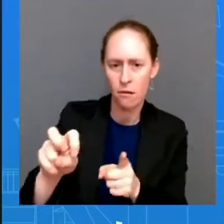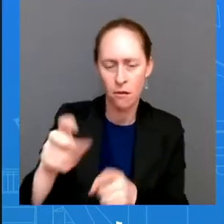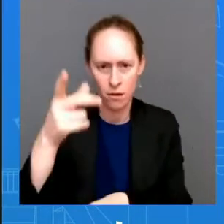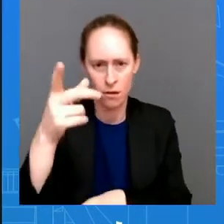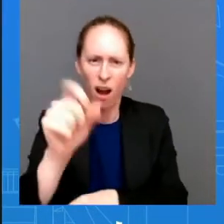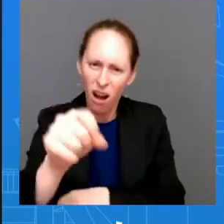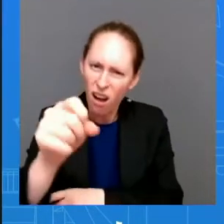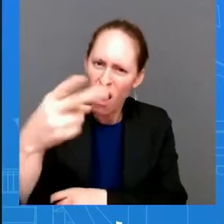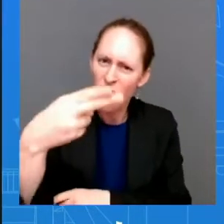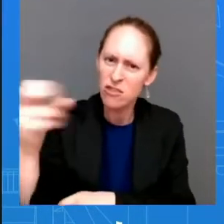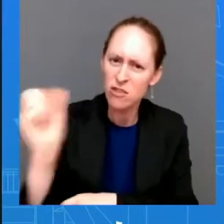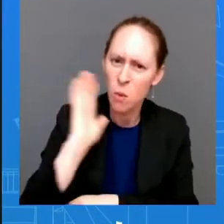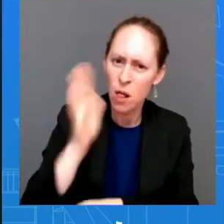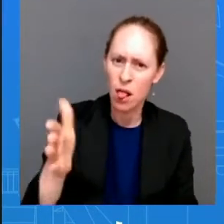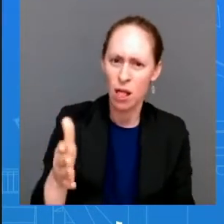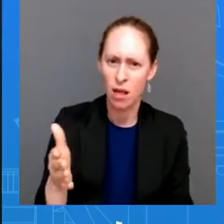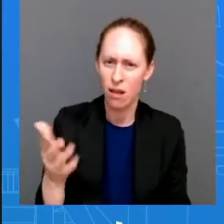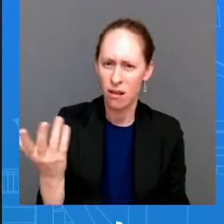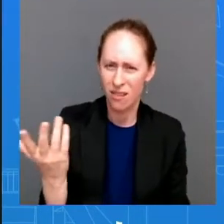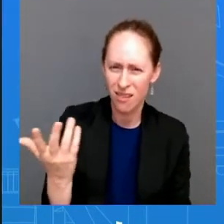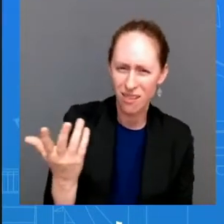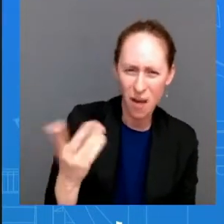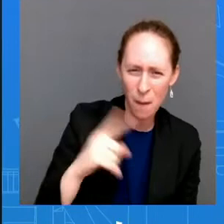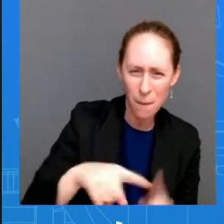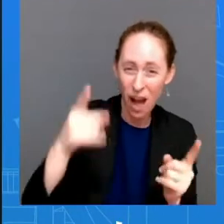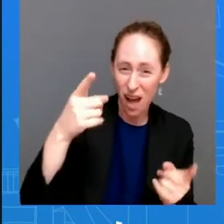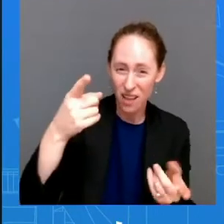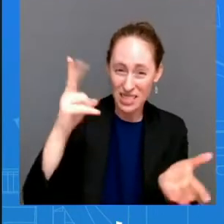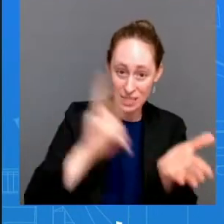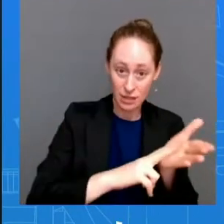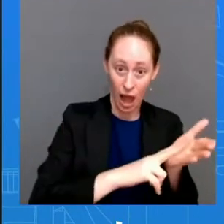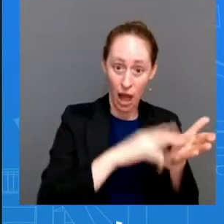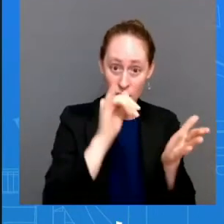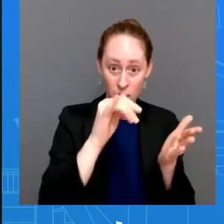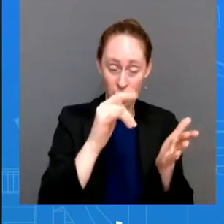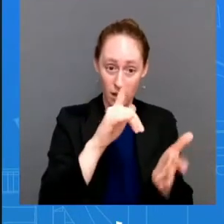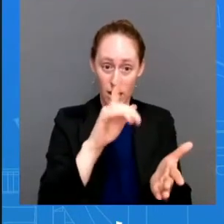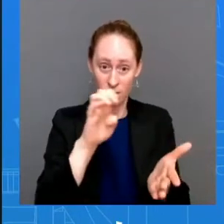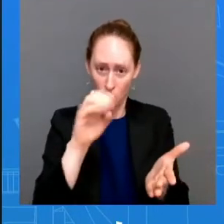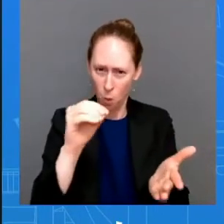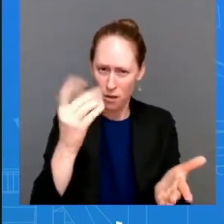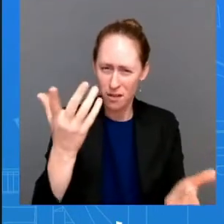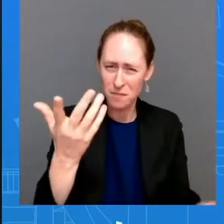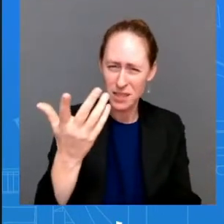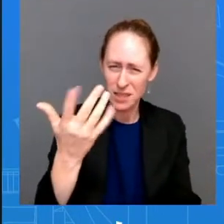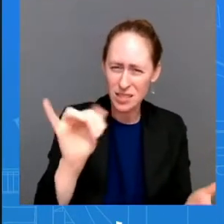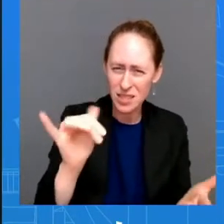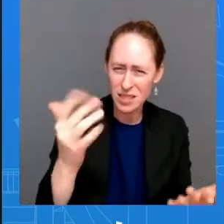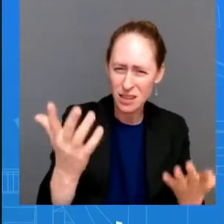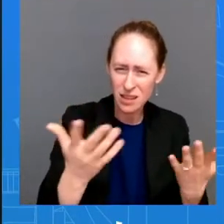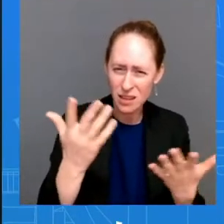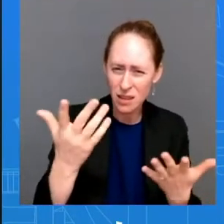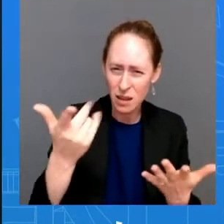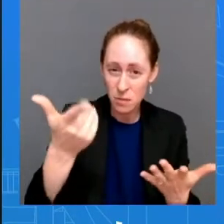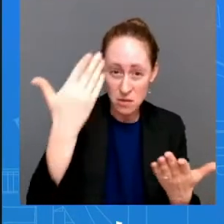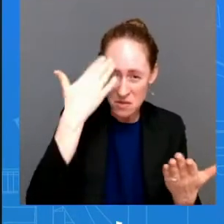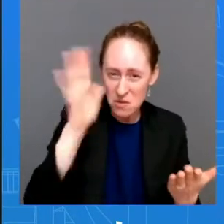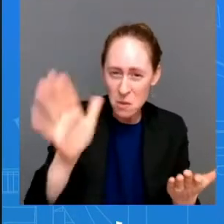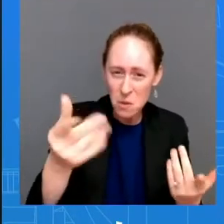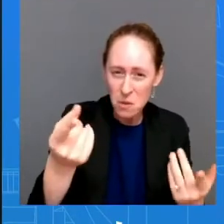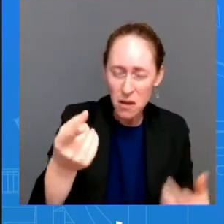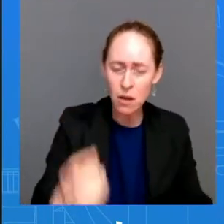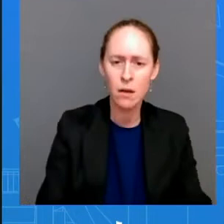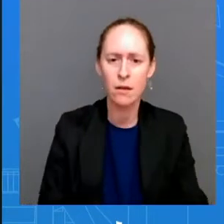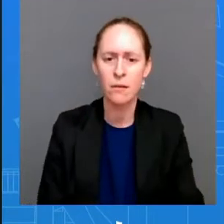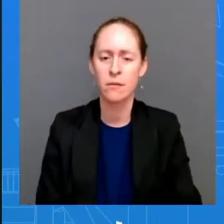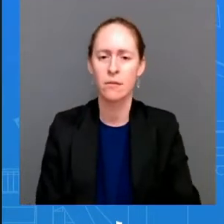we're going to leave it to hhs to come up with the details on the specifics on how they're going to work with states if a state asks for a waiver and what that's